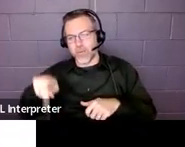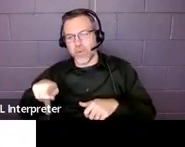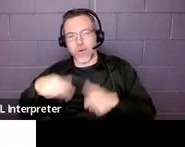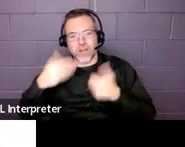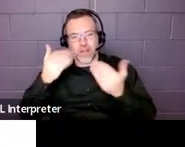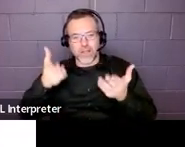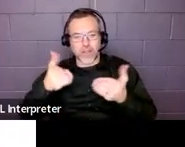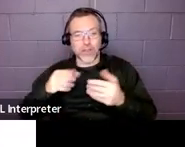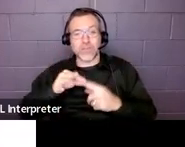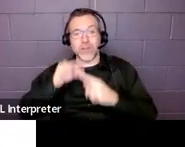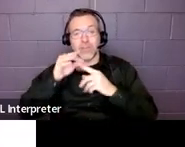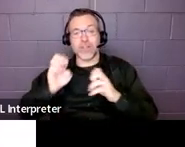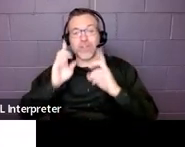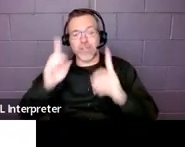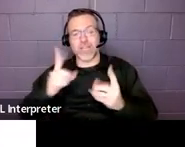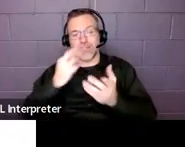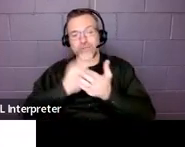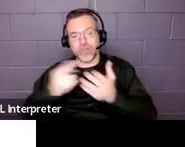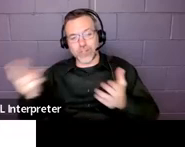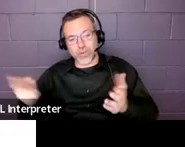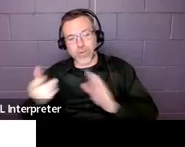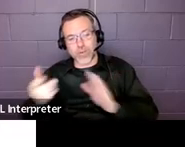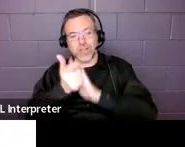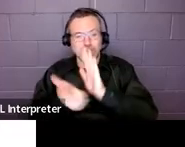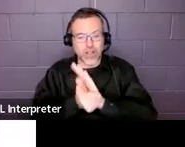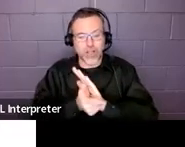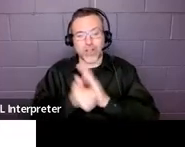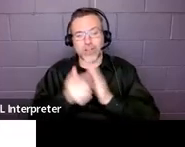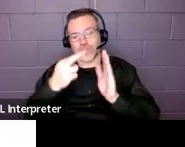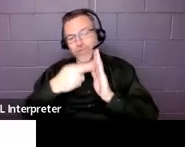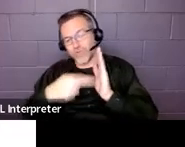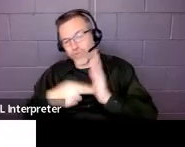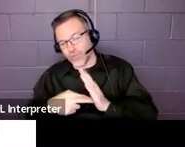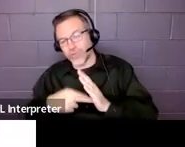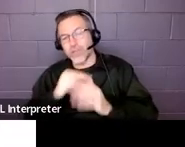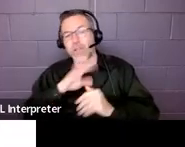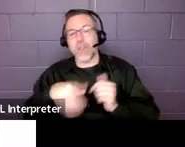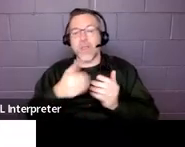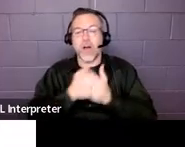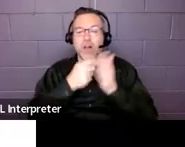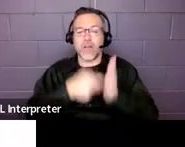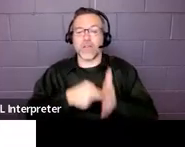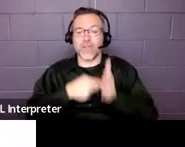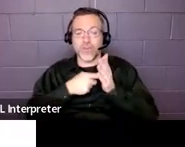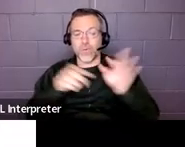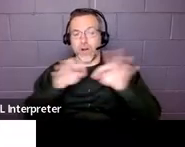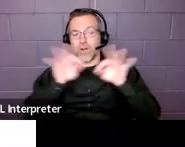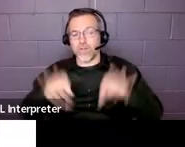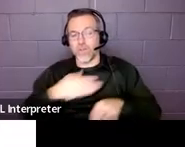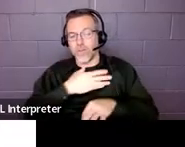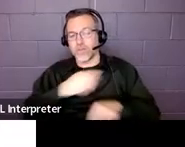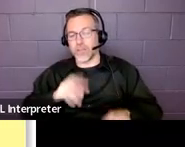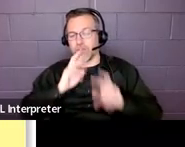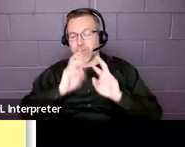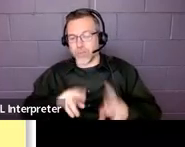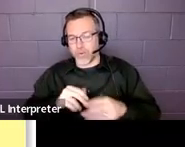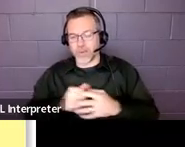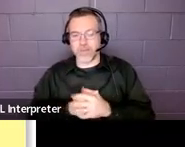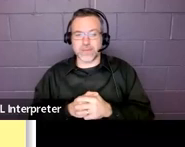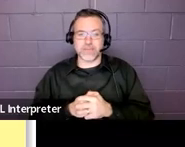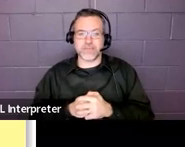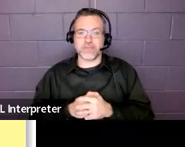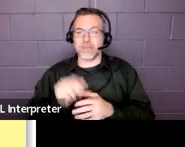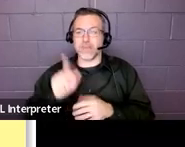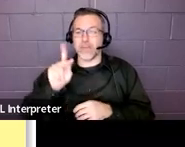special education resources, laws and regulations, and all of the required forms and reporting. All right,